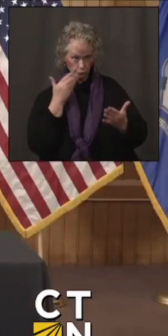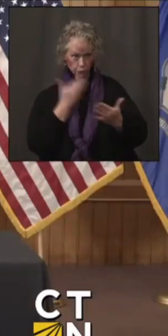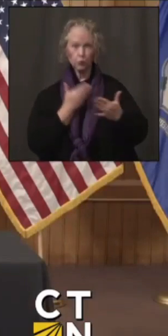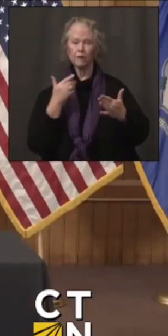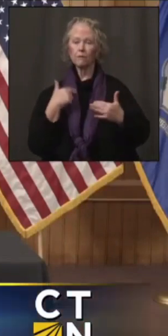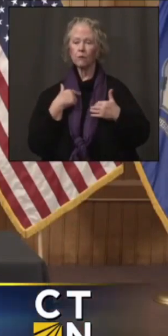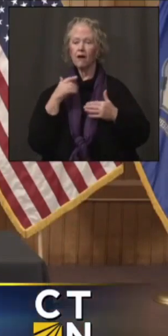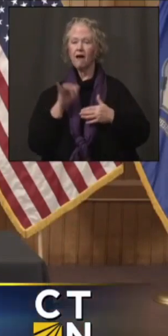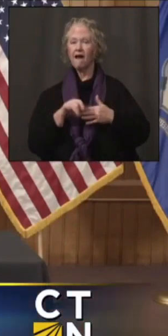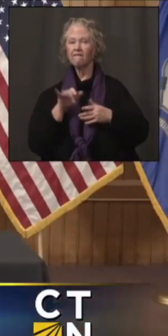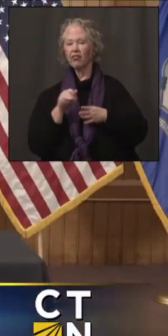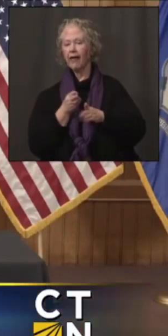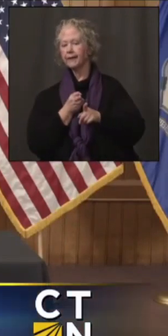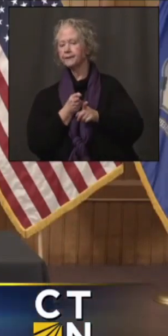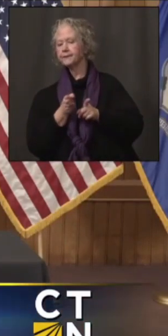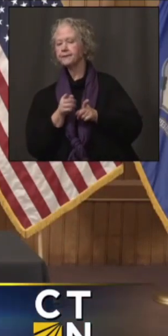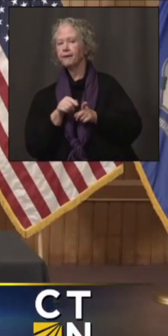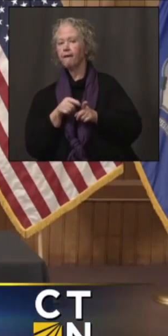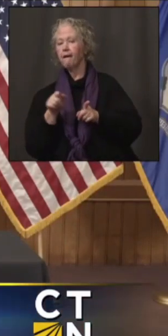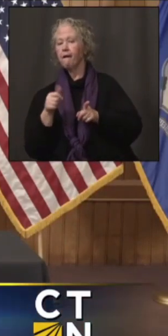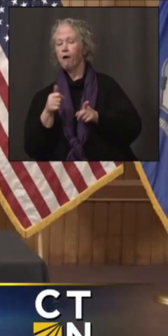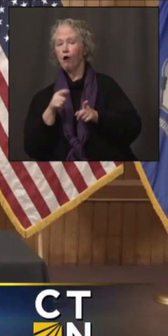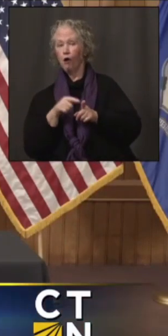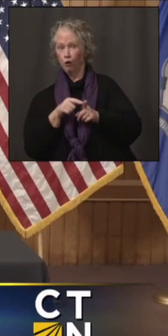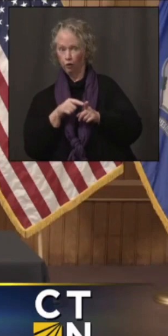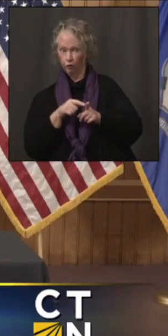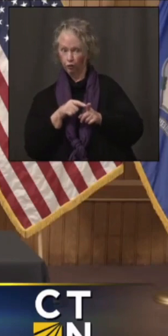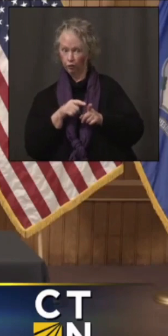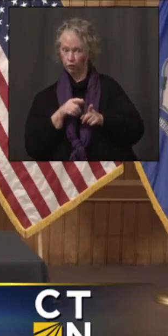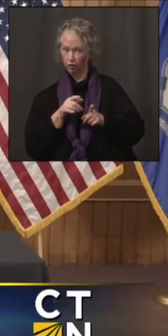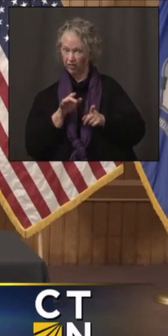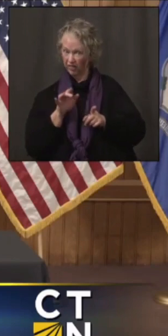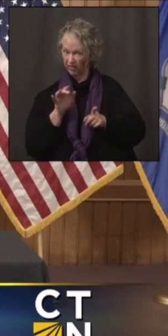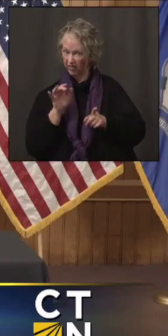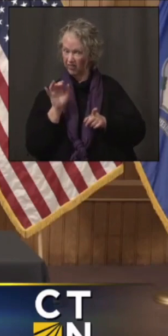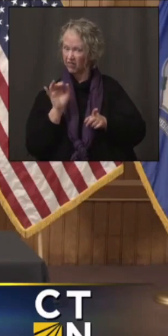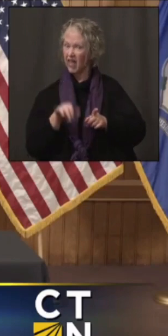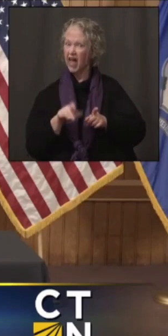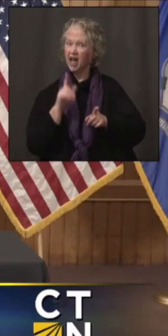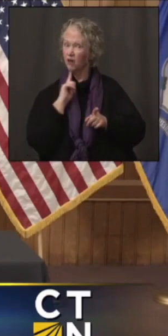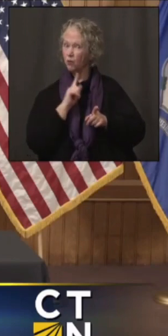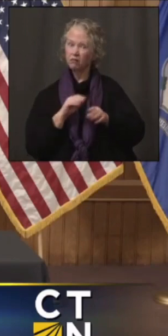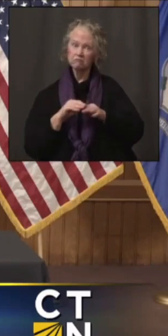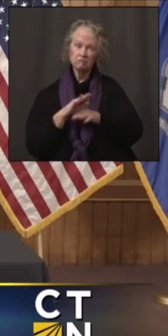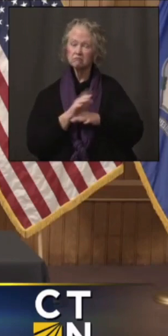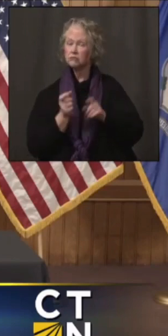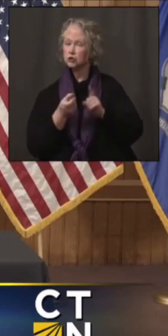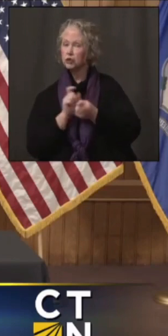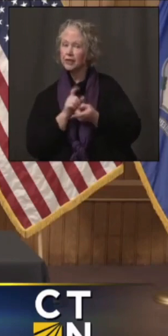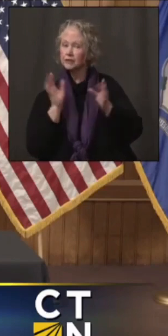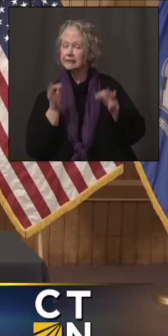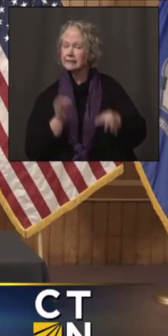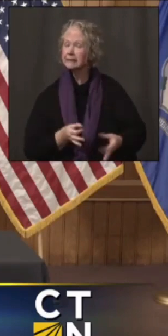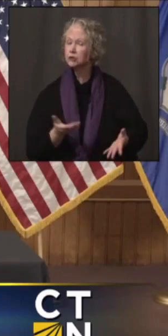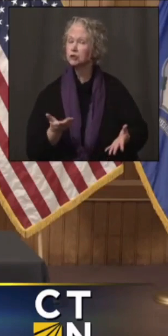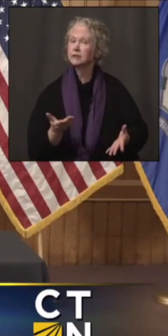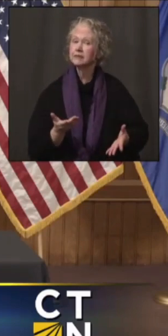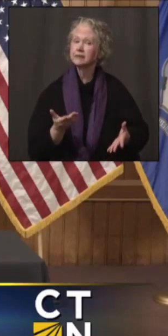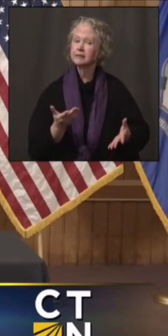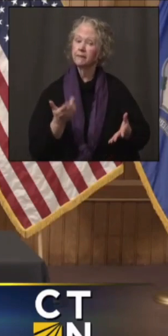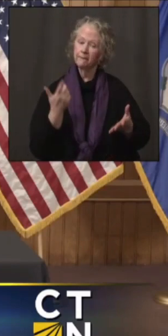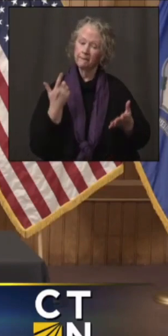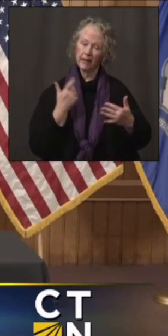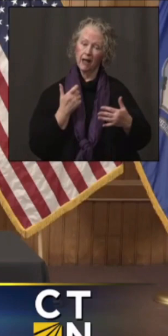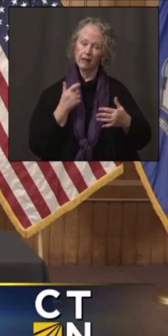That was, I think, news when they met last time. Is that going to change anything, especially since these two